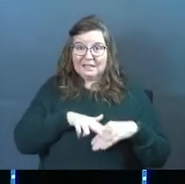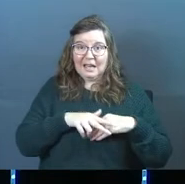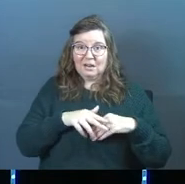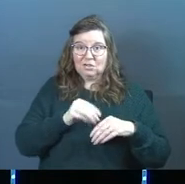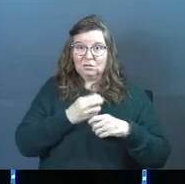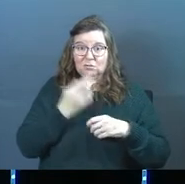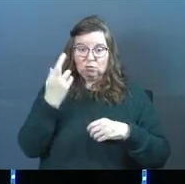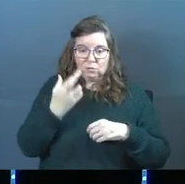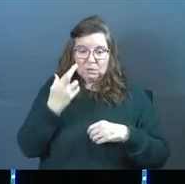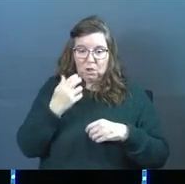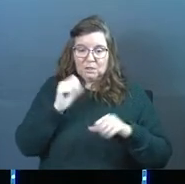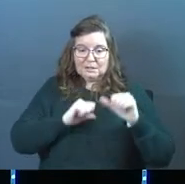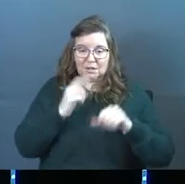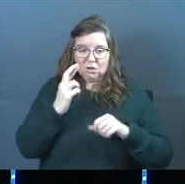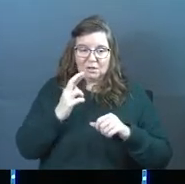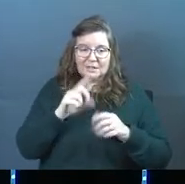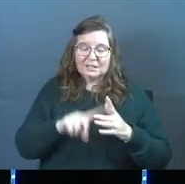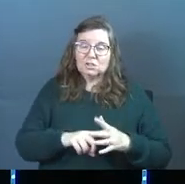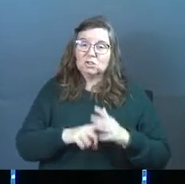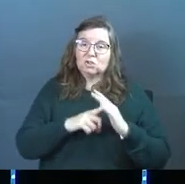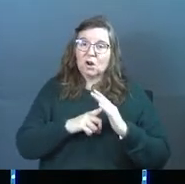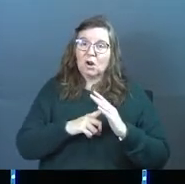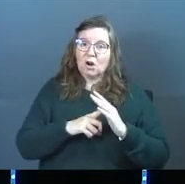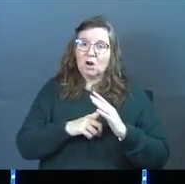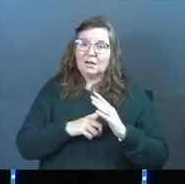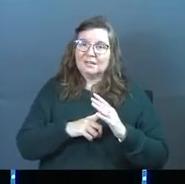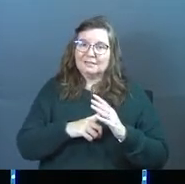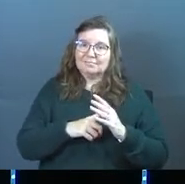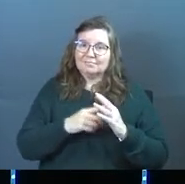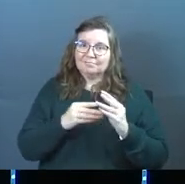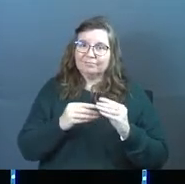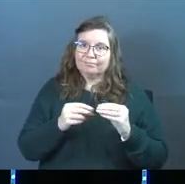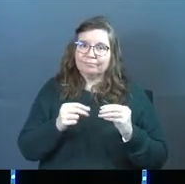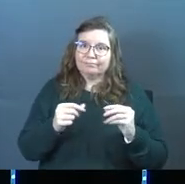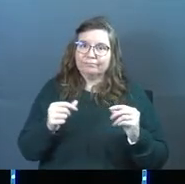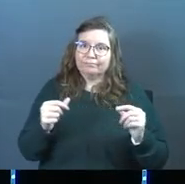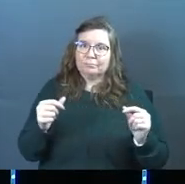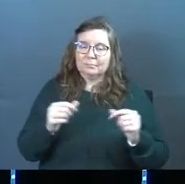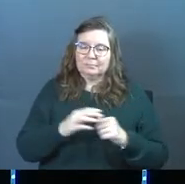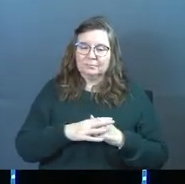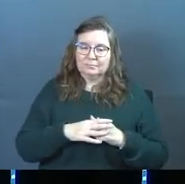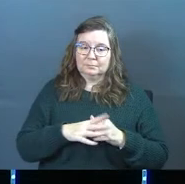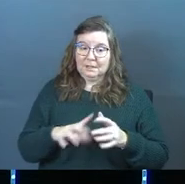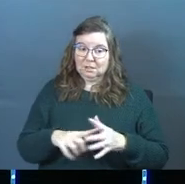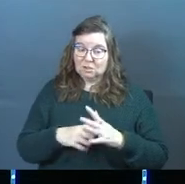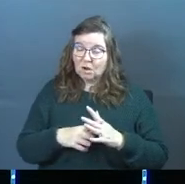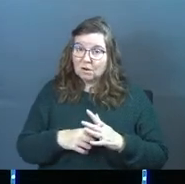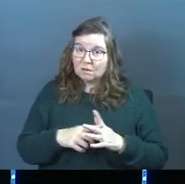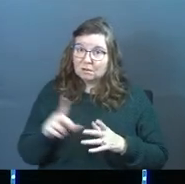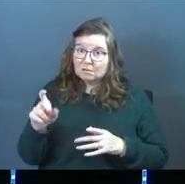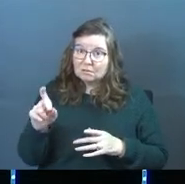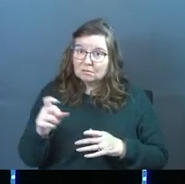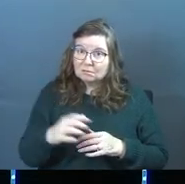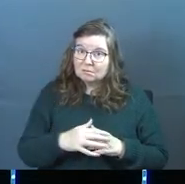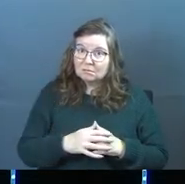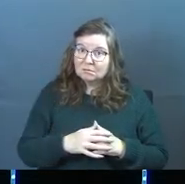causes or scientific causes, it's starting to wear thin. When is it starting to wear thin?